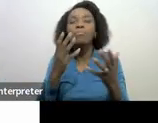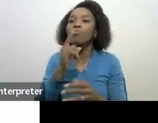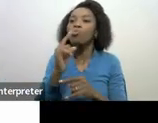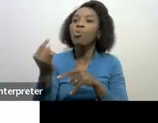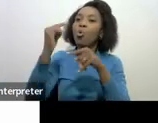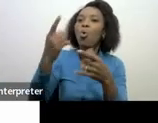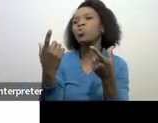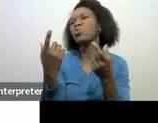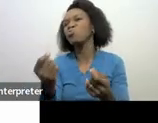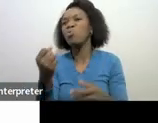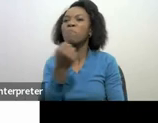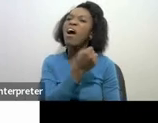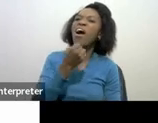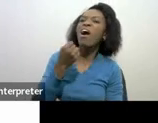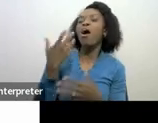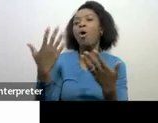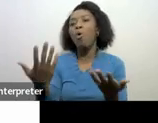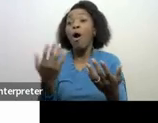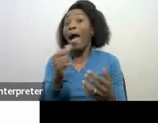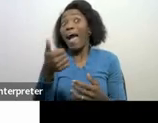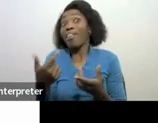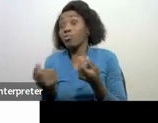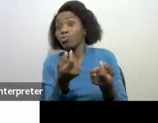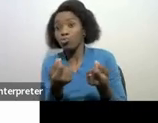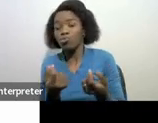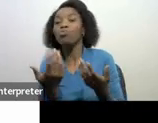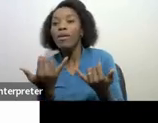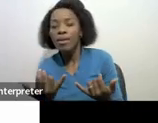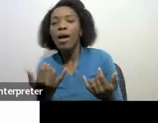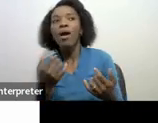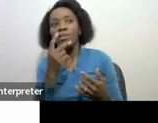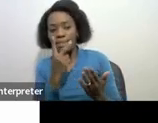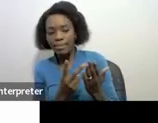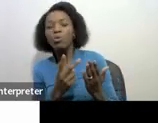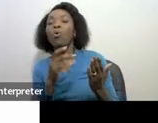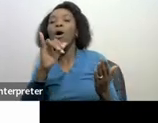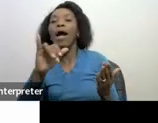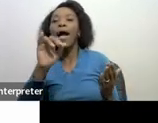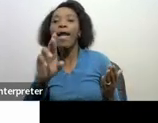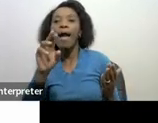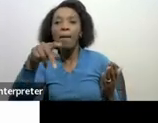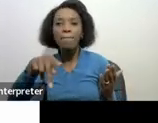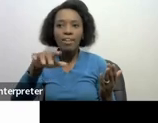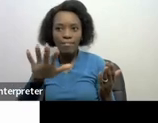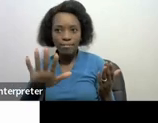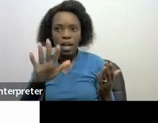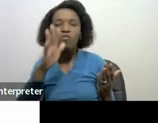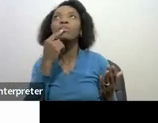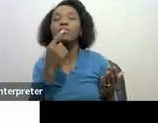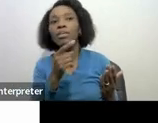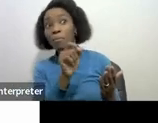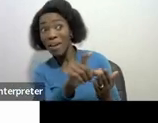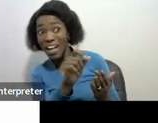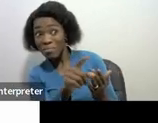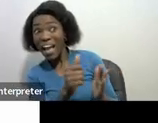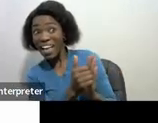for that specific period then when you do your submission on your RIP 5 it will be very specific to see how long you worked for that specific